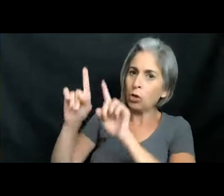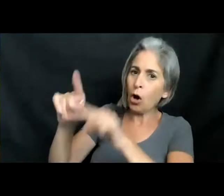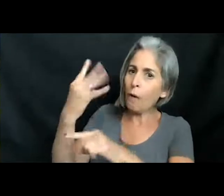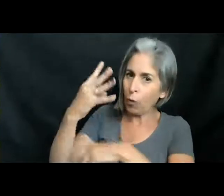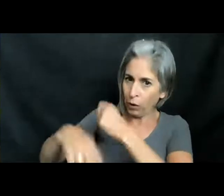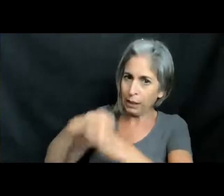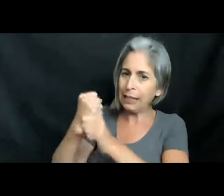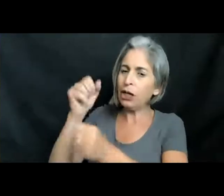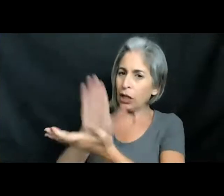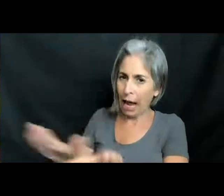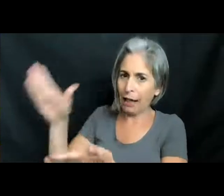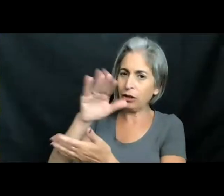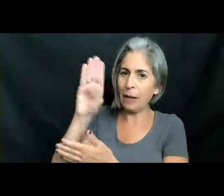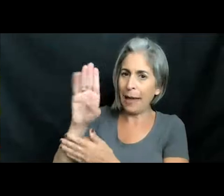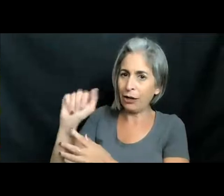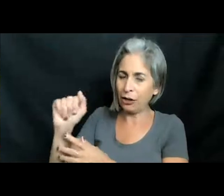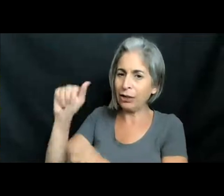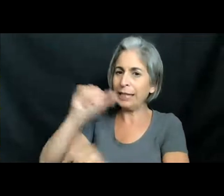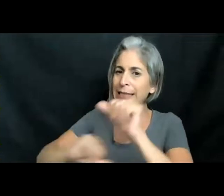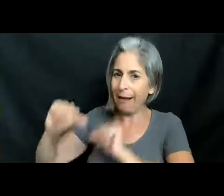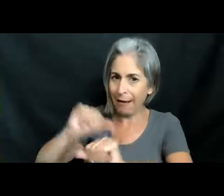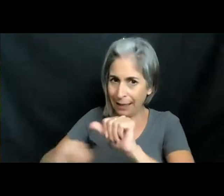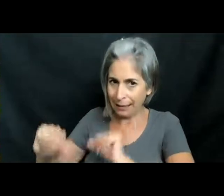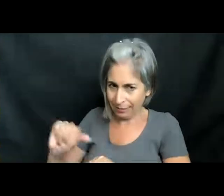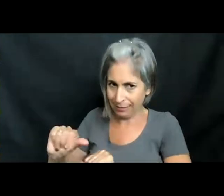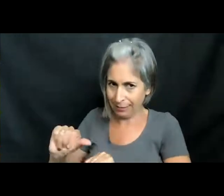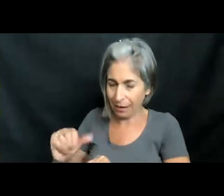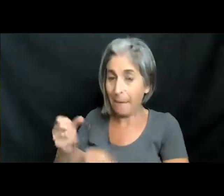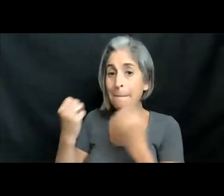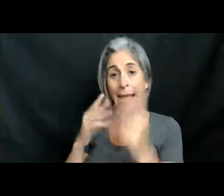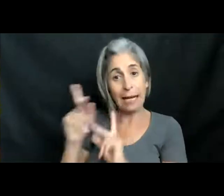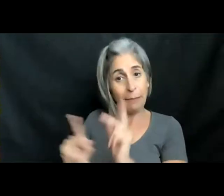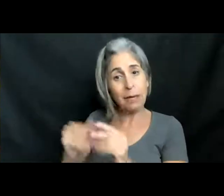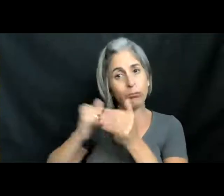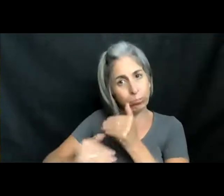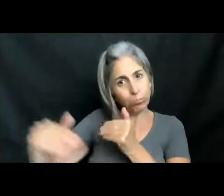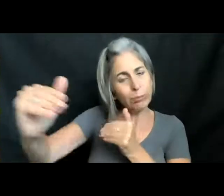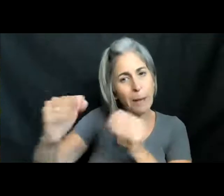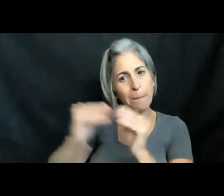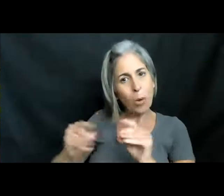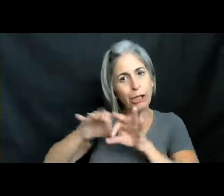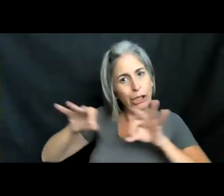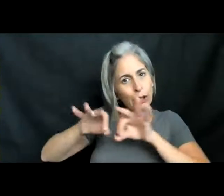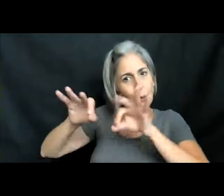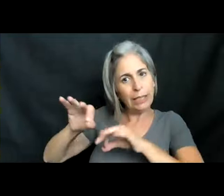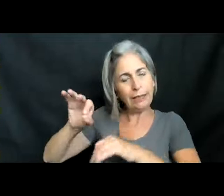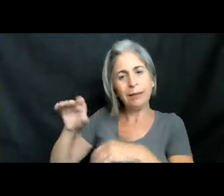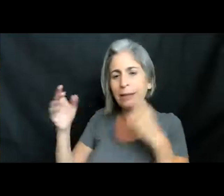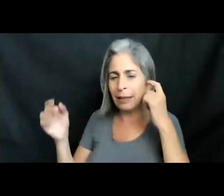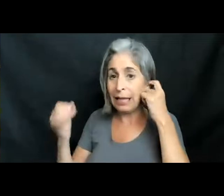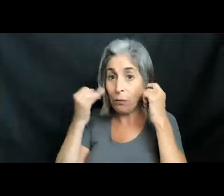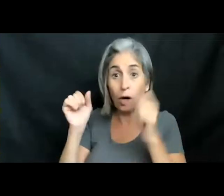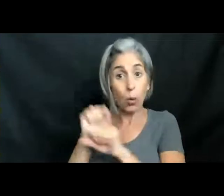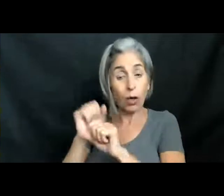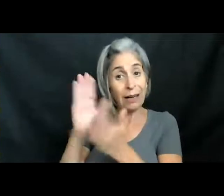-year college, getting your bachelor's of science. A lot of people I know do go further. And if you want to work at a college